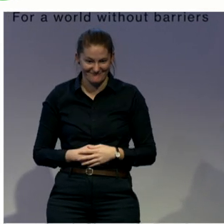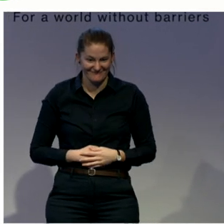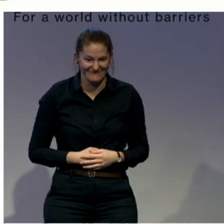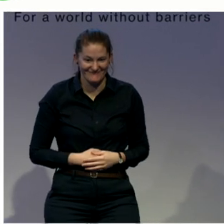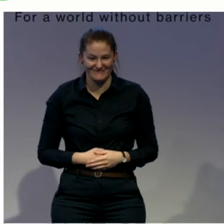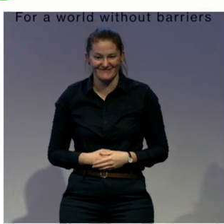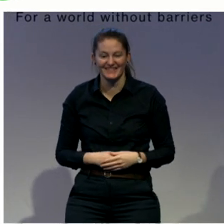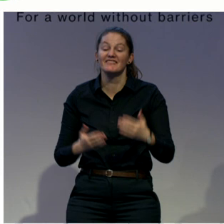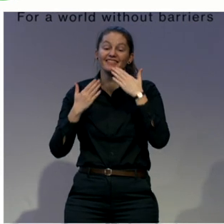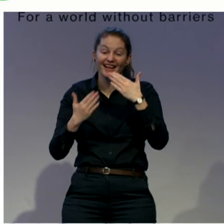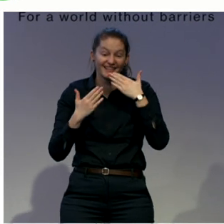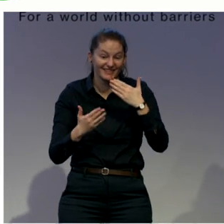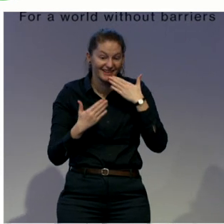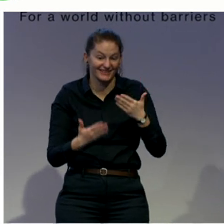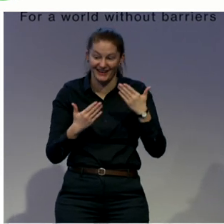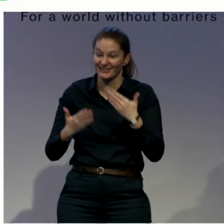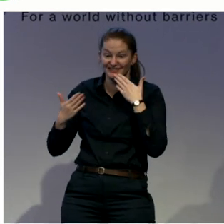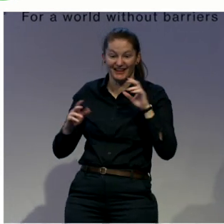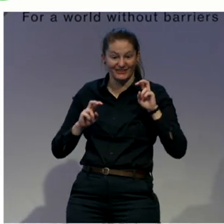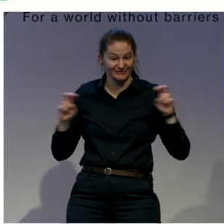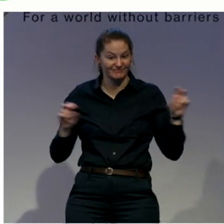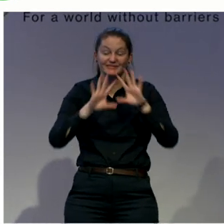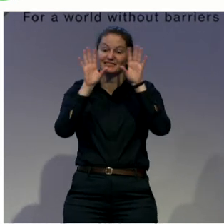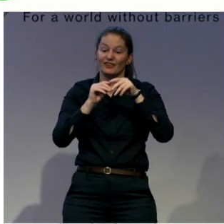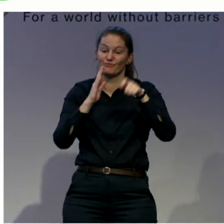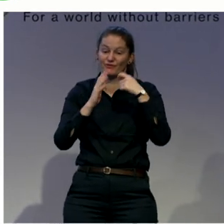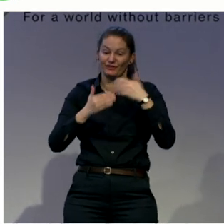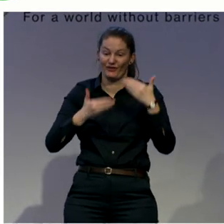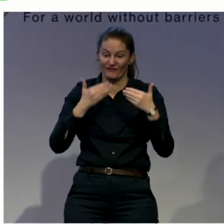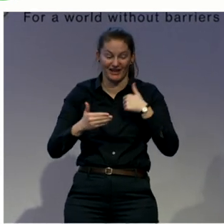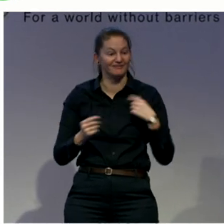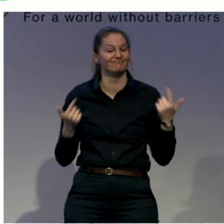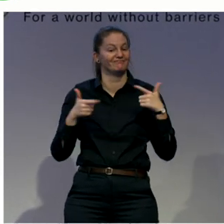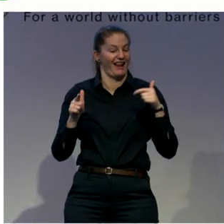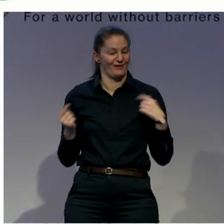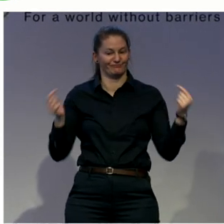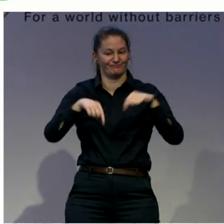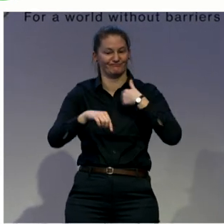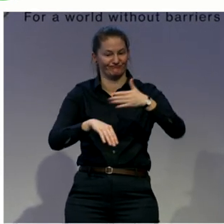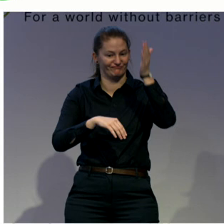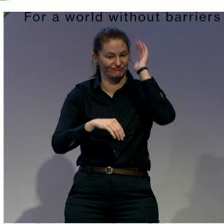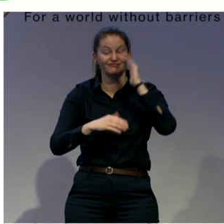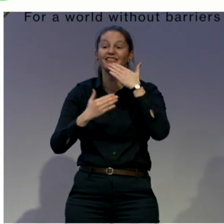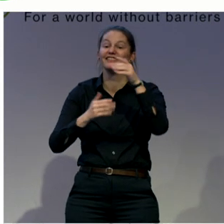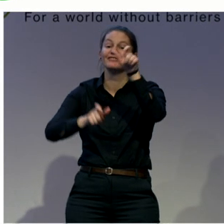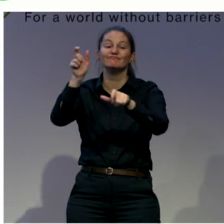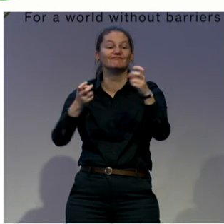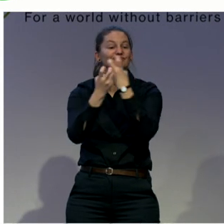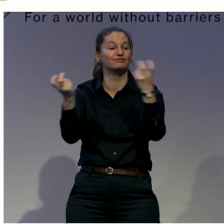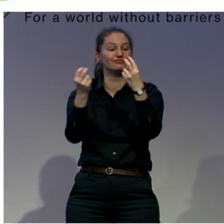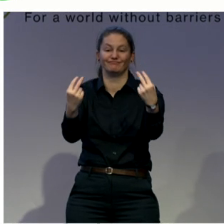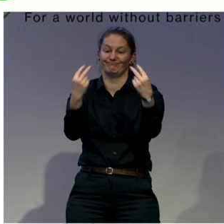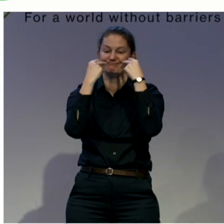I'm going to say. And thank you all for listening. Well, my name is Carlos Rios Espinosa. come from